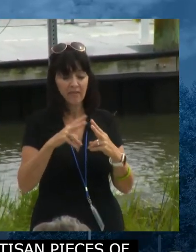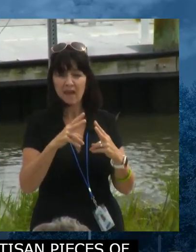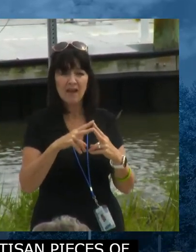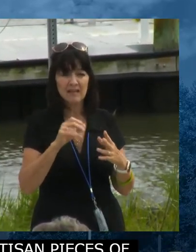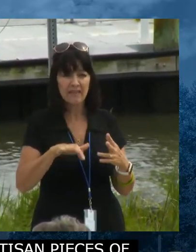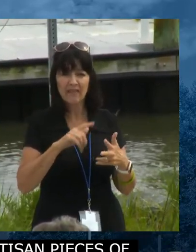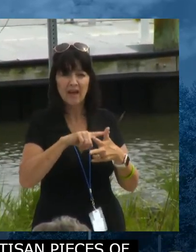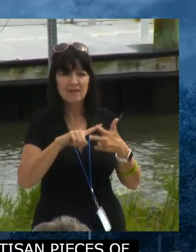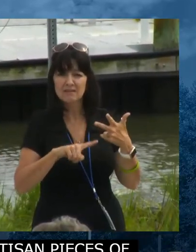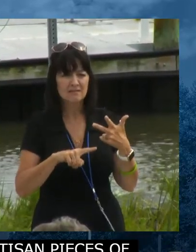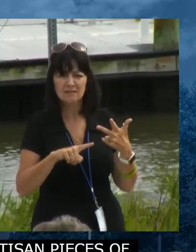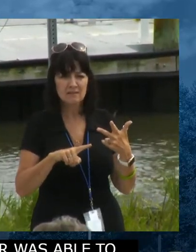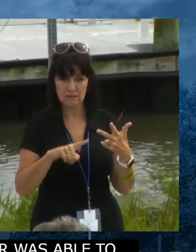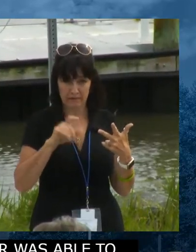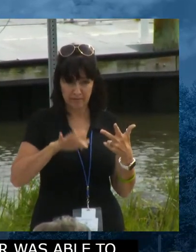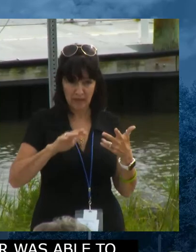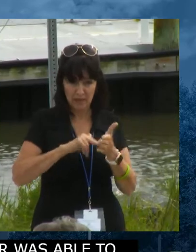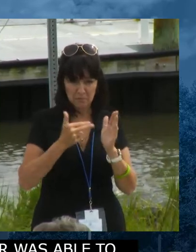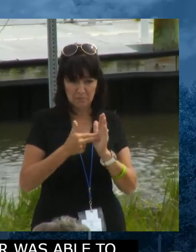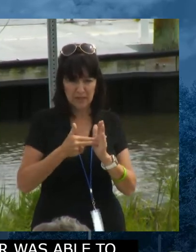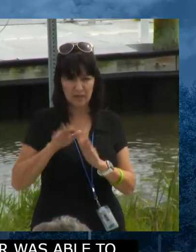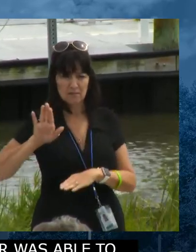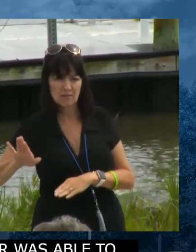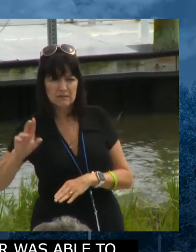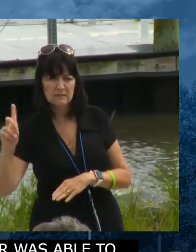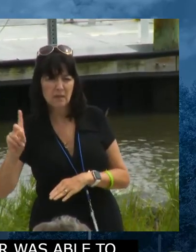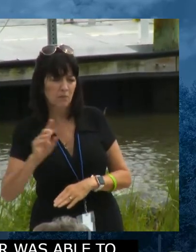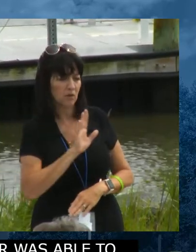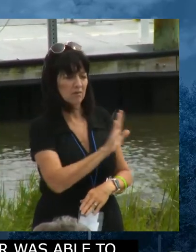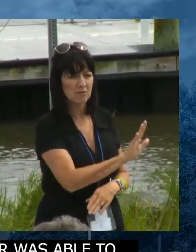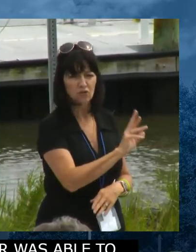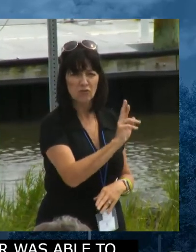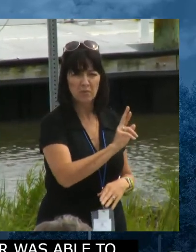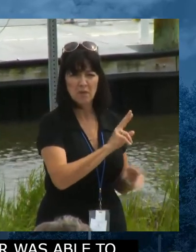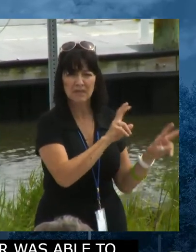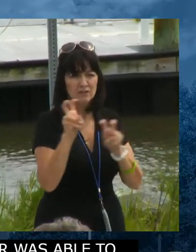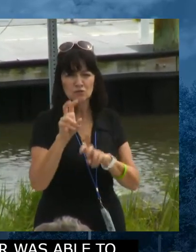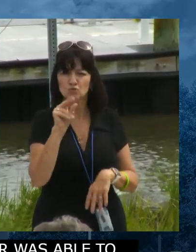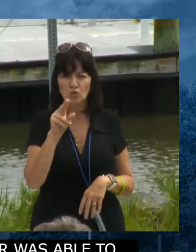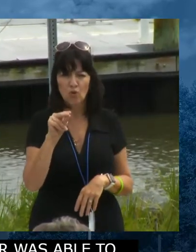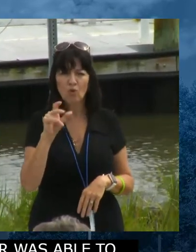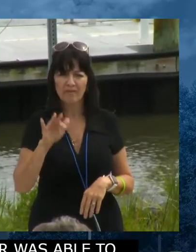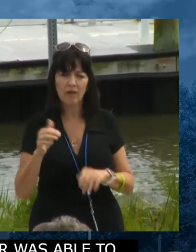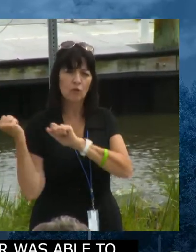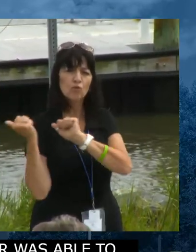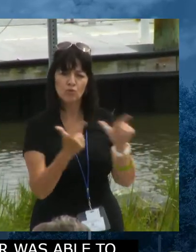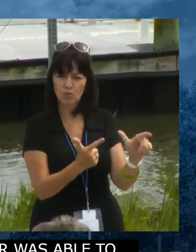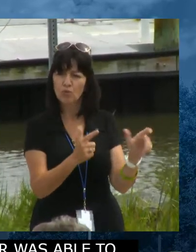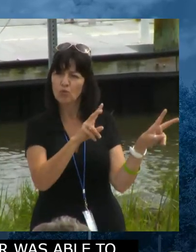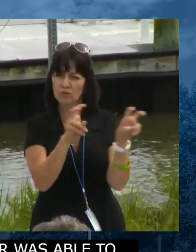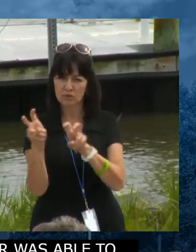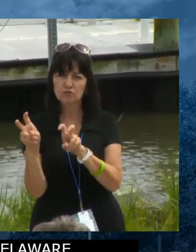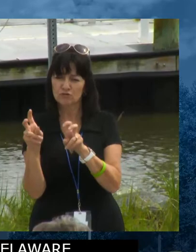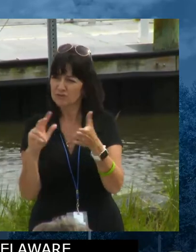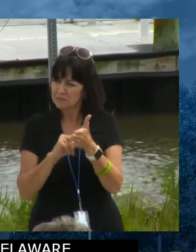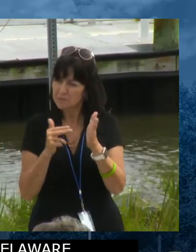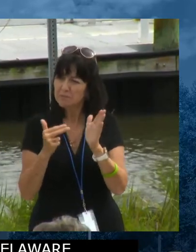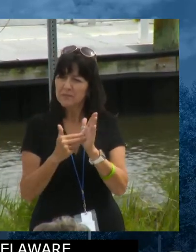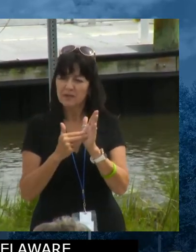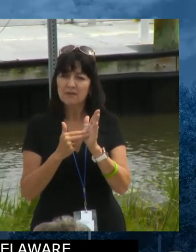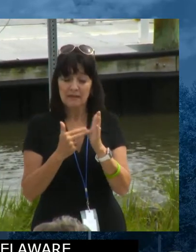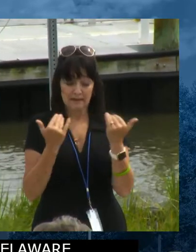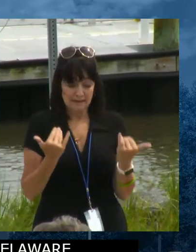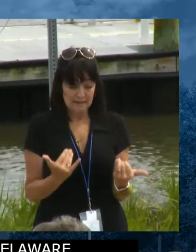Those are our issues. Those are Delaware issues. And it comes to making sure that our families and future generations of Delawareans